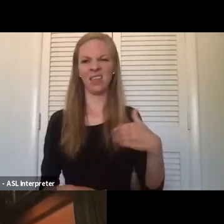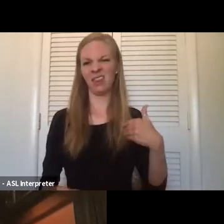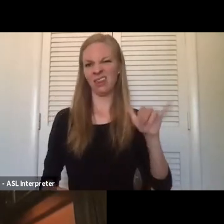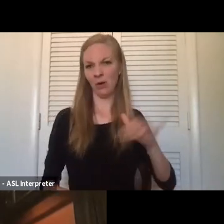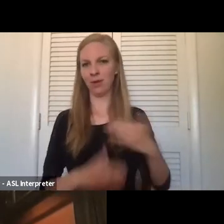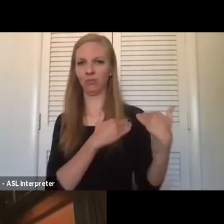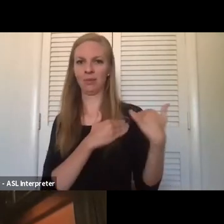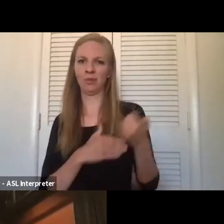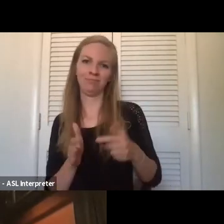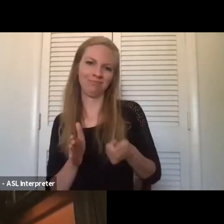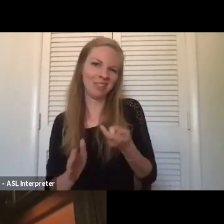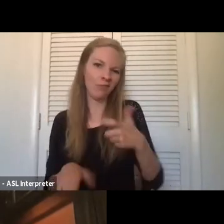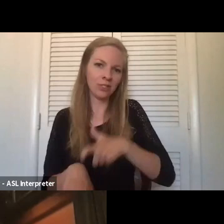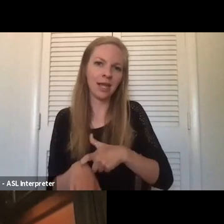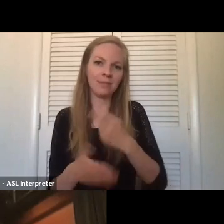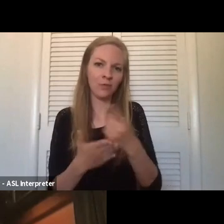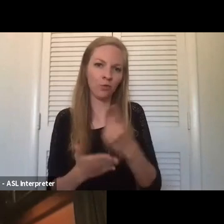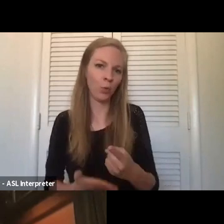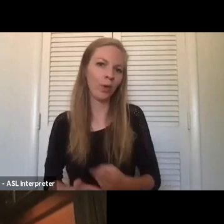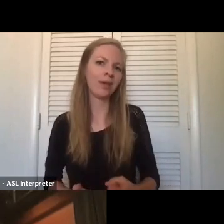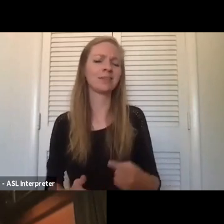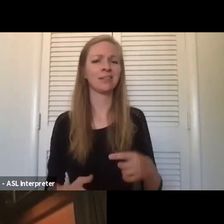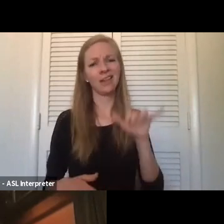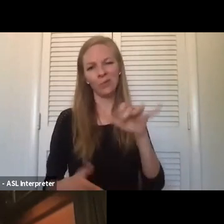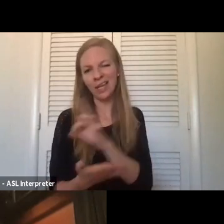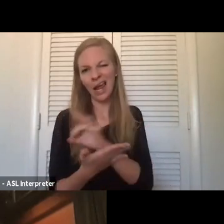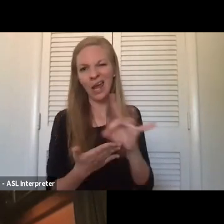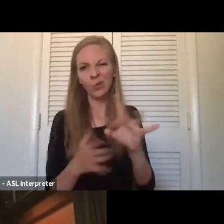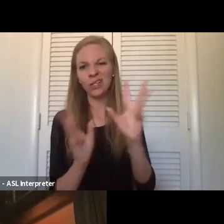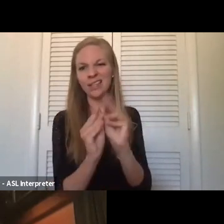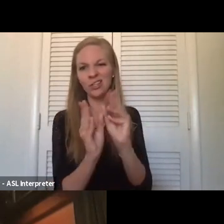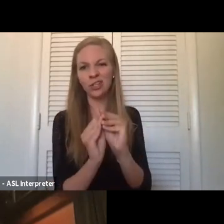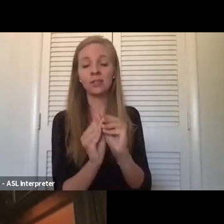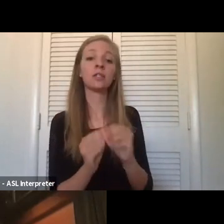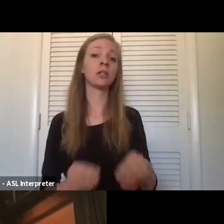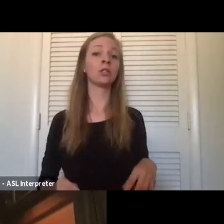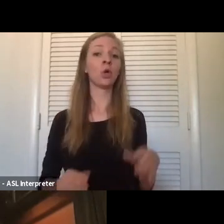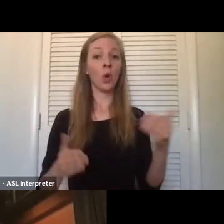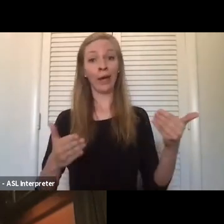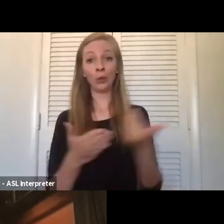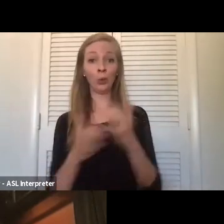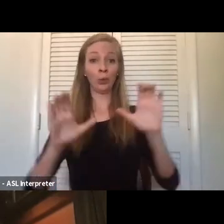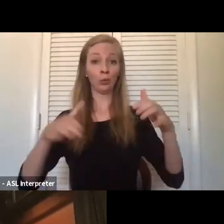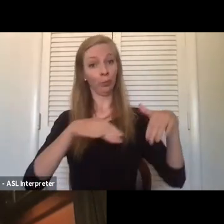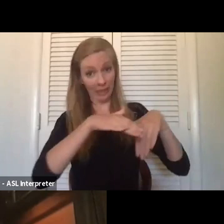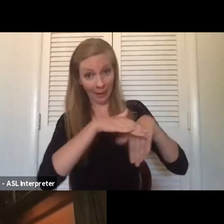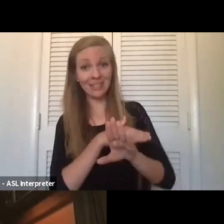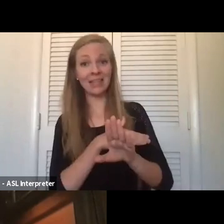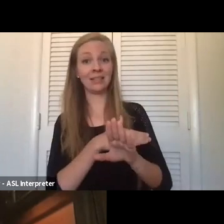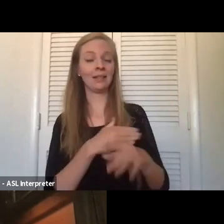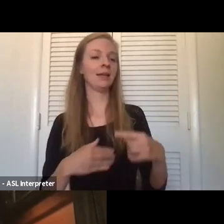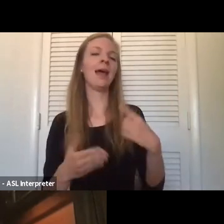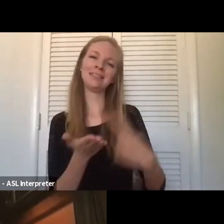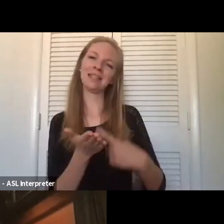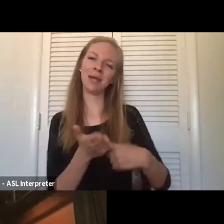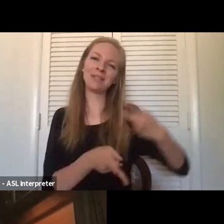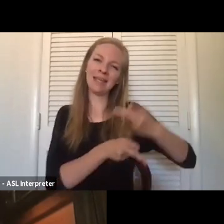know, it was the same, usually the same people every week during like an eight-week session. So a new group of students come in and sometimes a caregiver